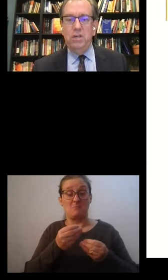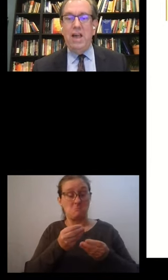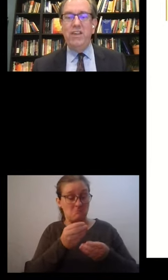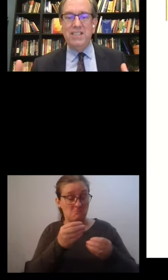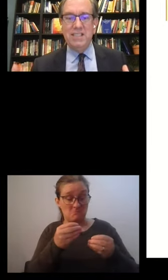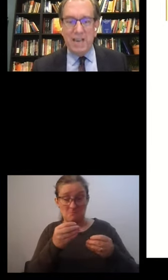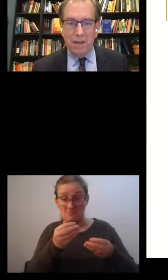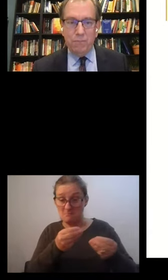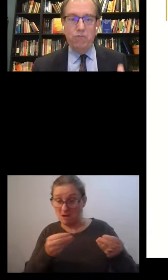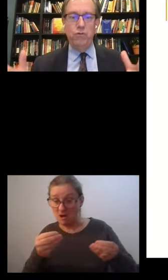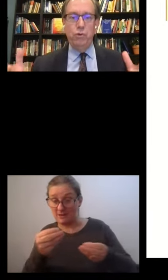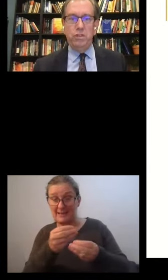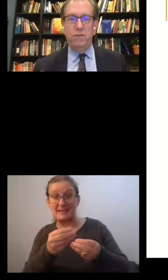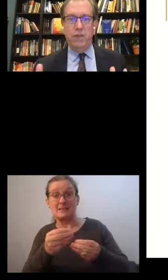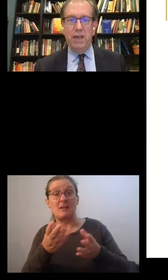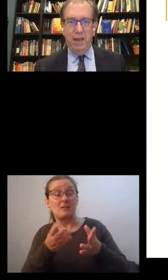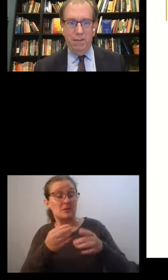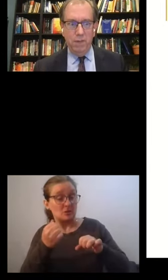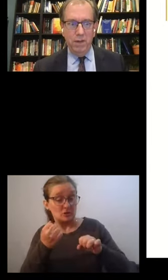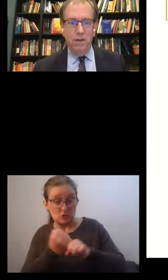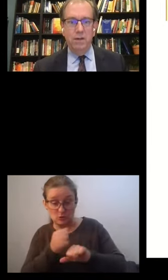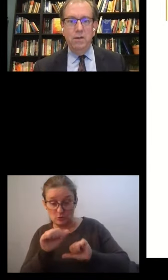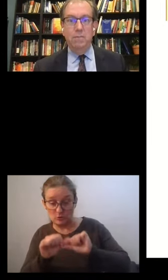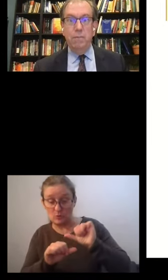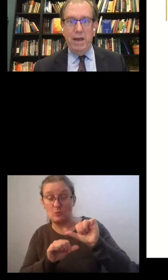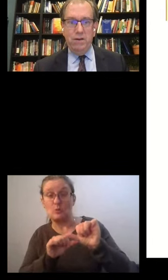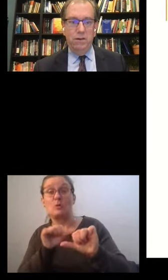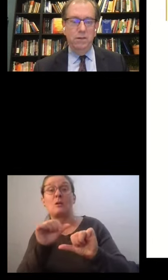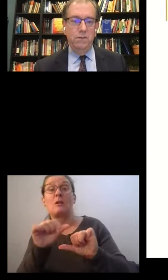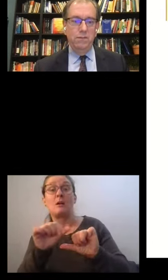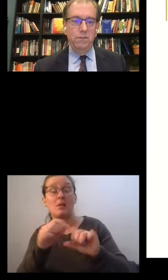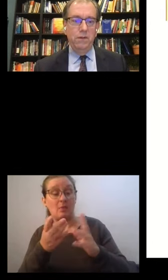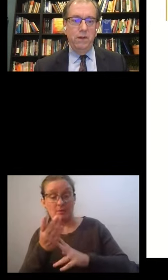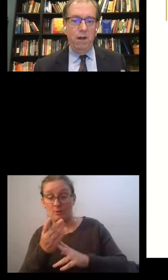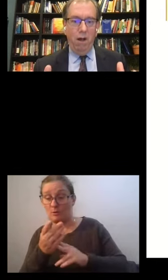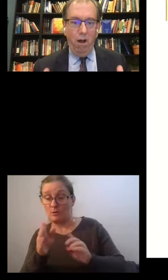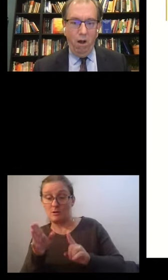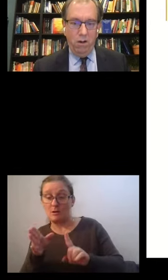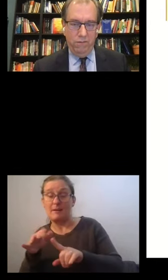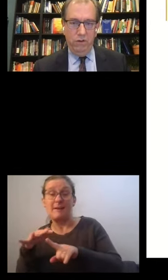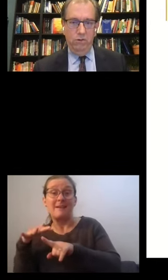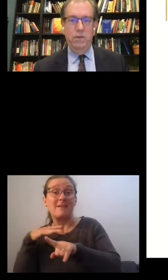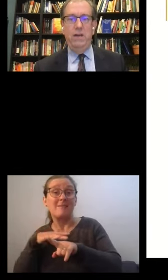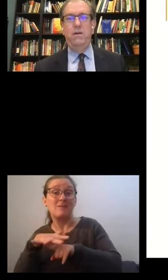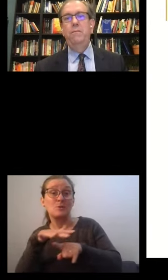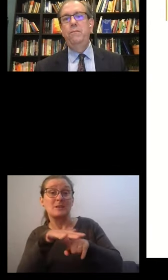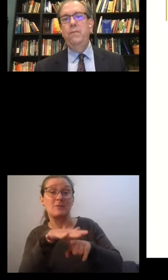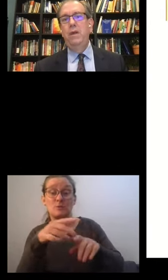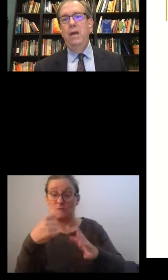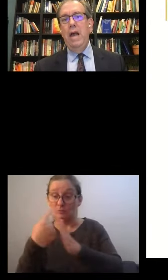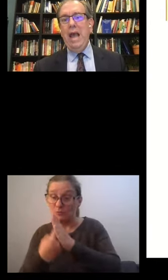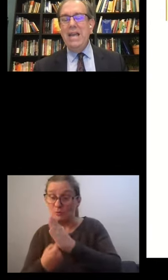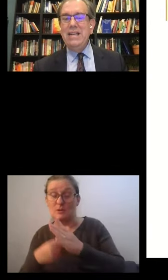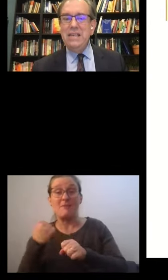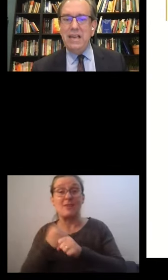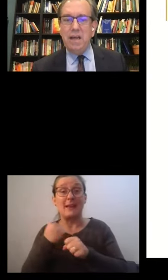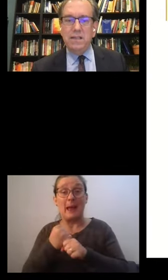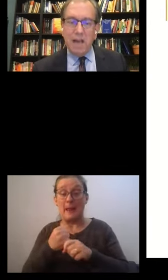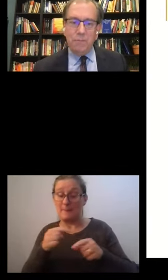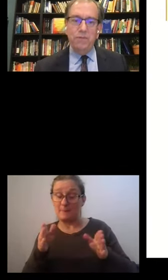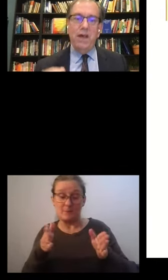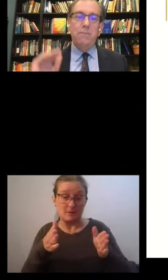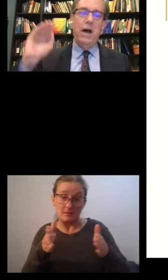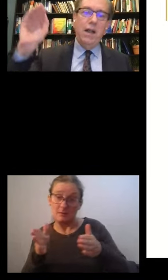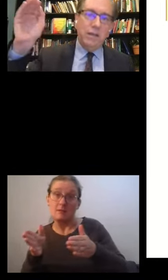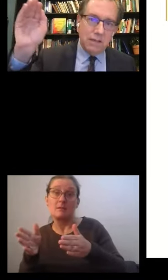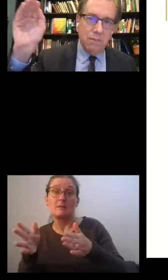Regulation, the setup, the rules of the game matter. All of those matter. And indeed,